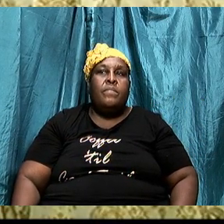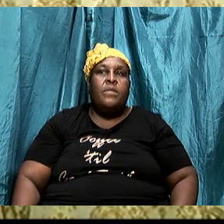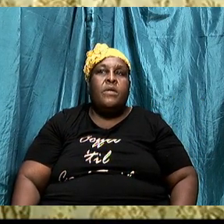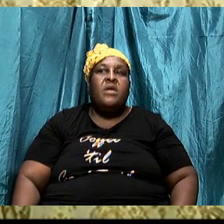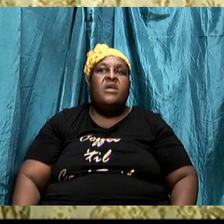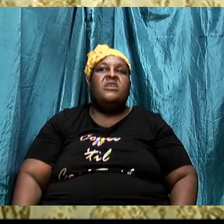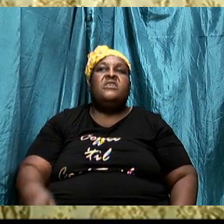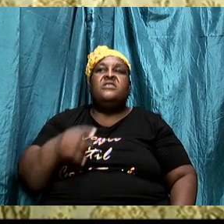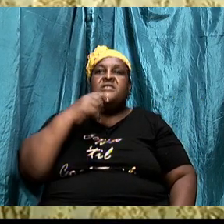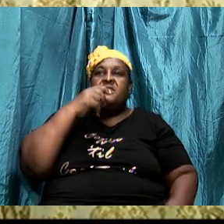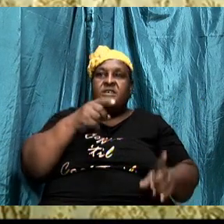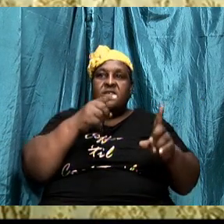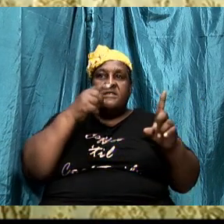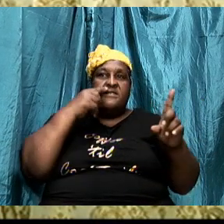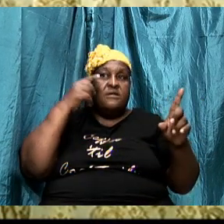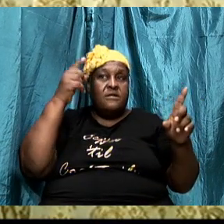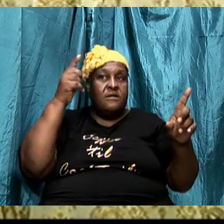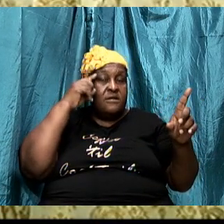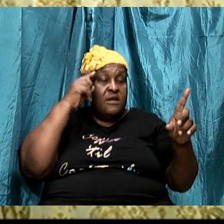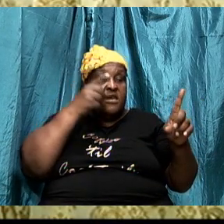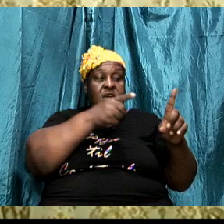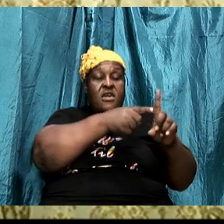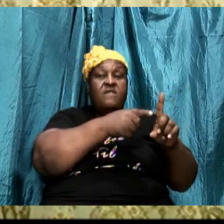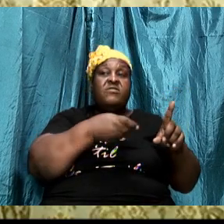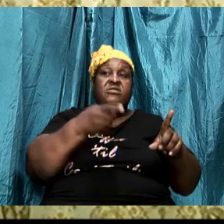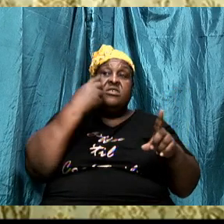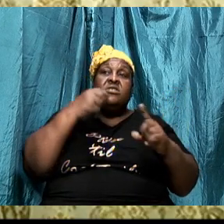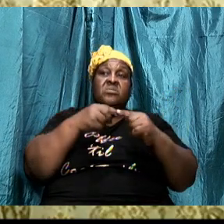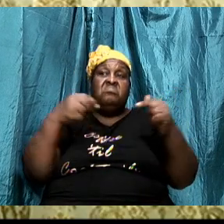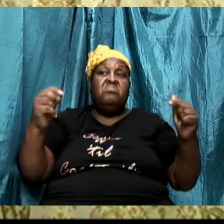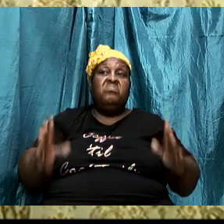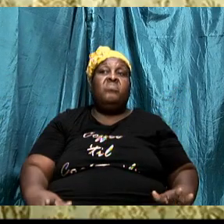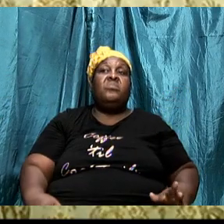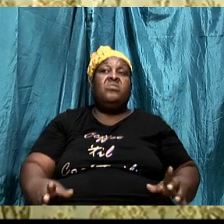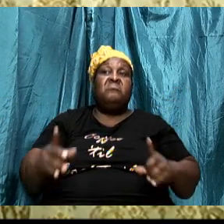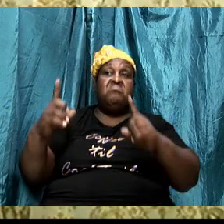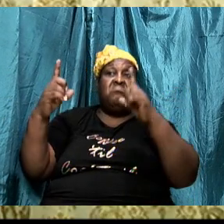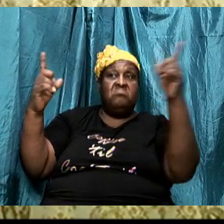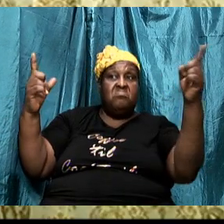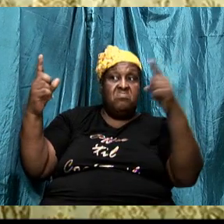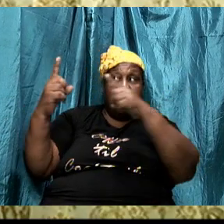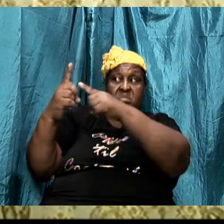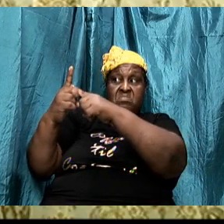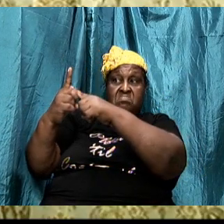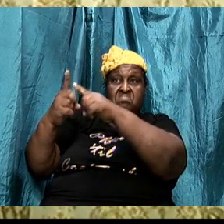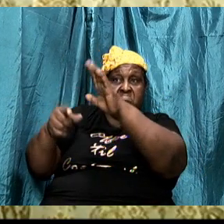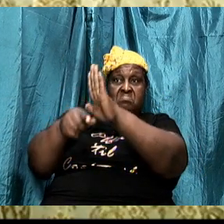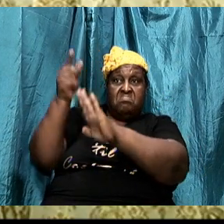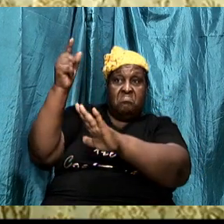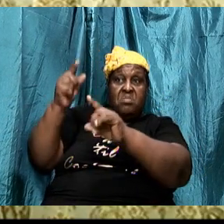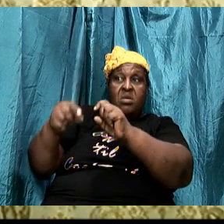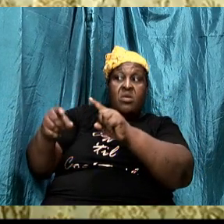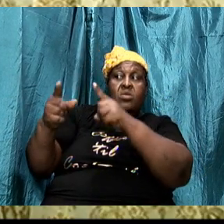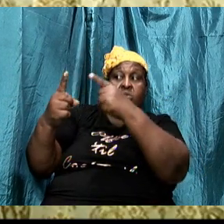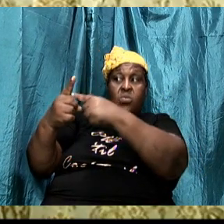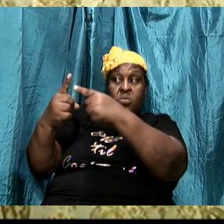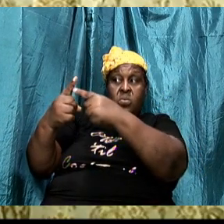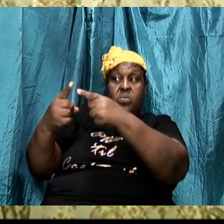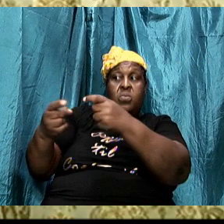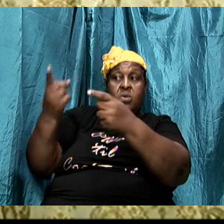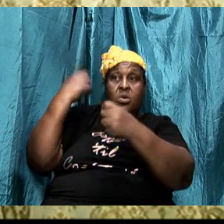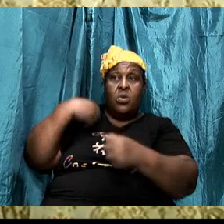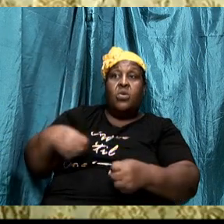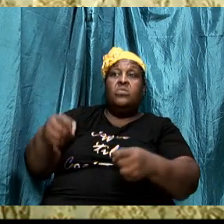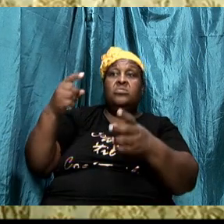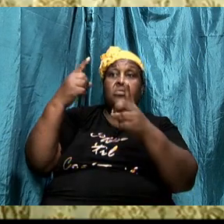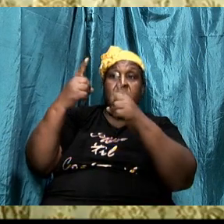Then David said to the Philistine, Thou comest to me with a sword, and with a spear, and with